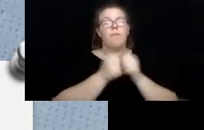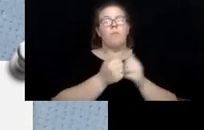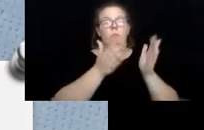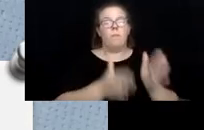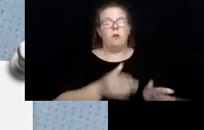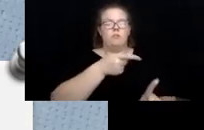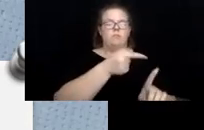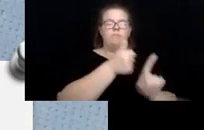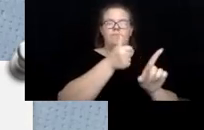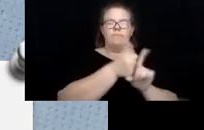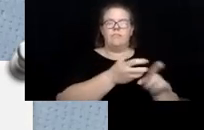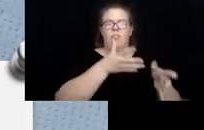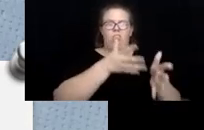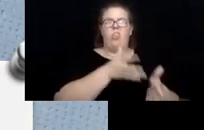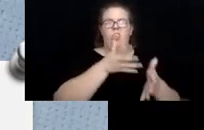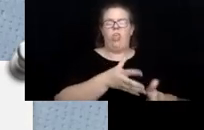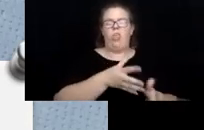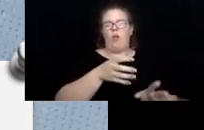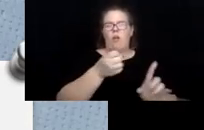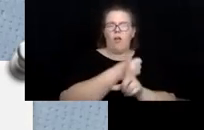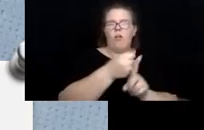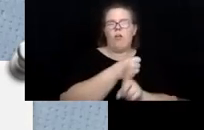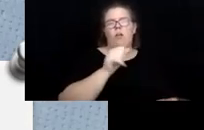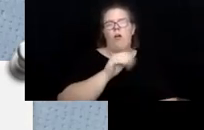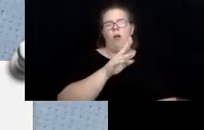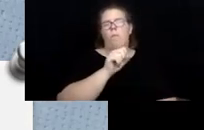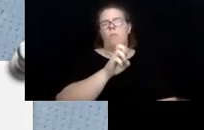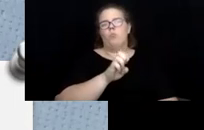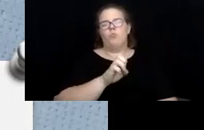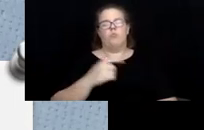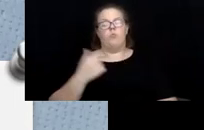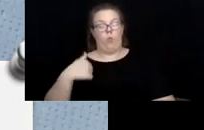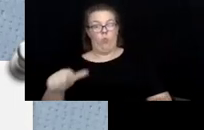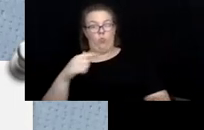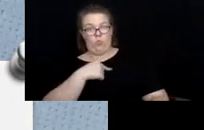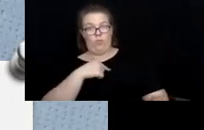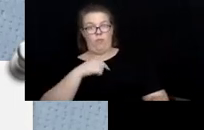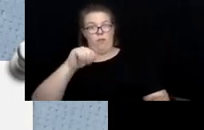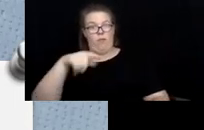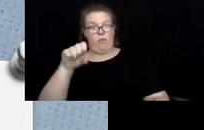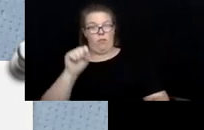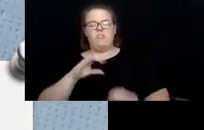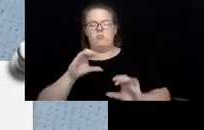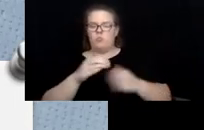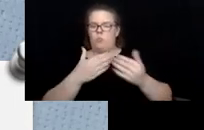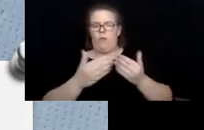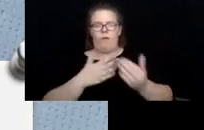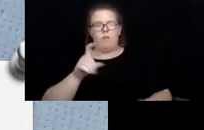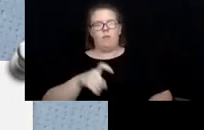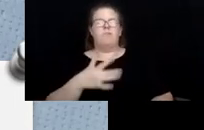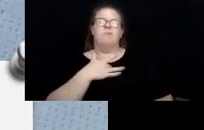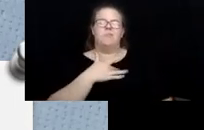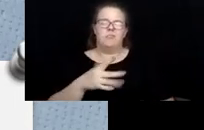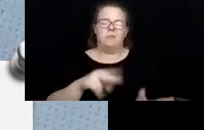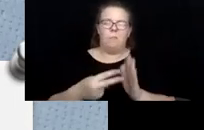be neglecting or abusing them, we are able to do what we need to do, which is normally getting